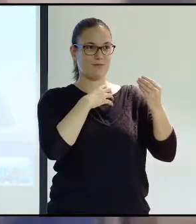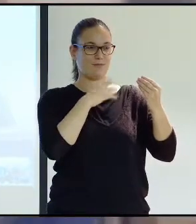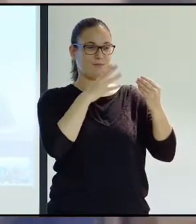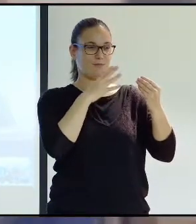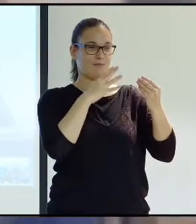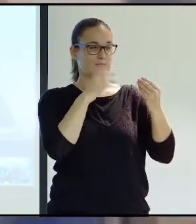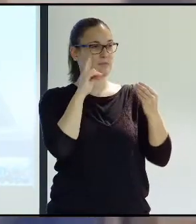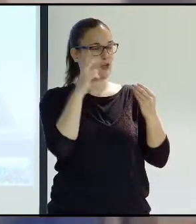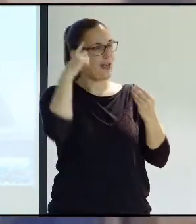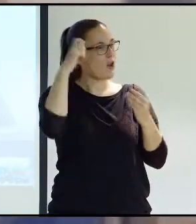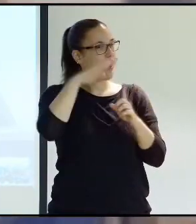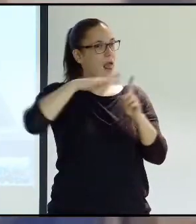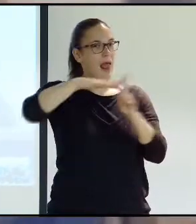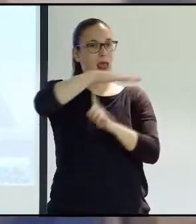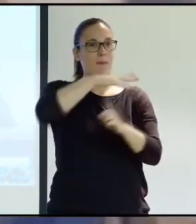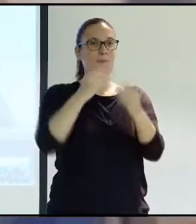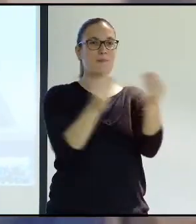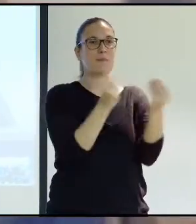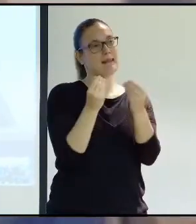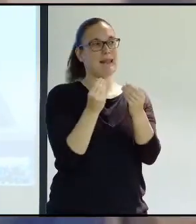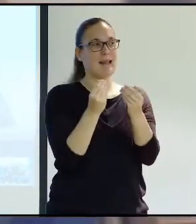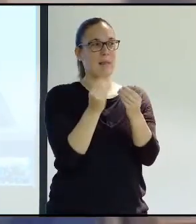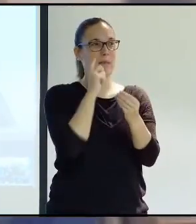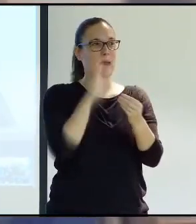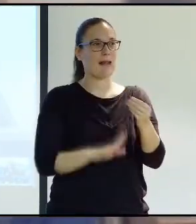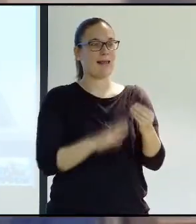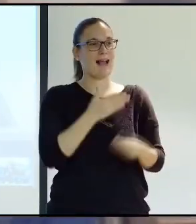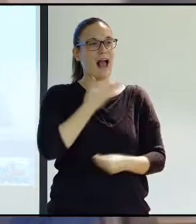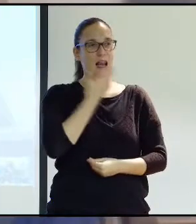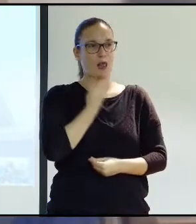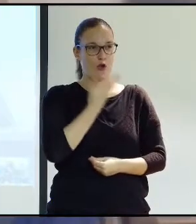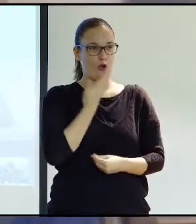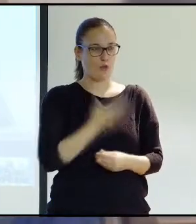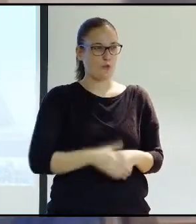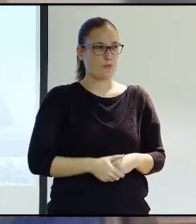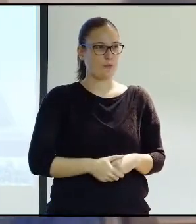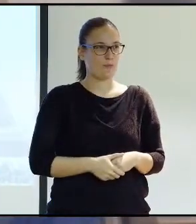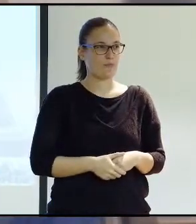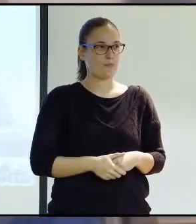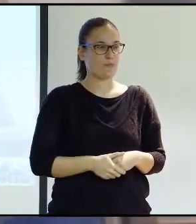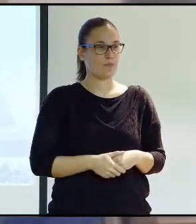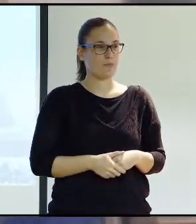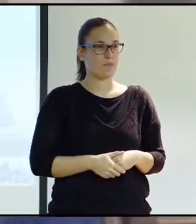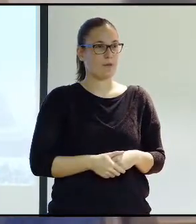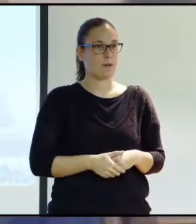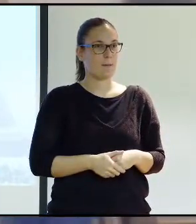I can sort of get a feeling for what it's like in that room. And I get a warm feeling.